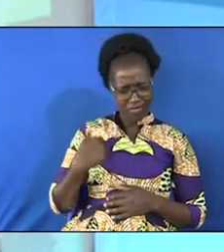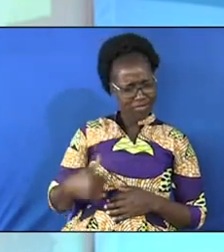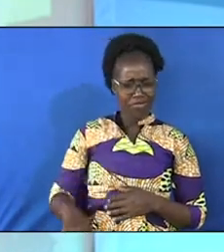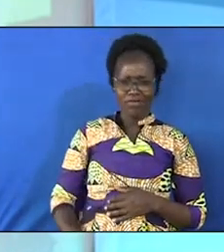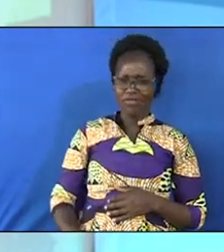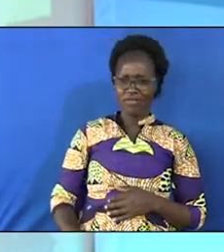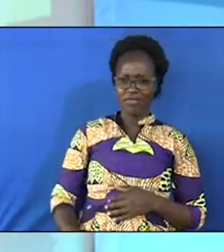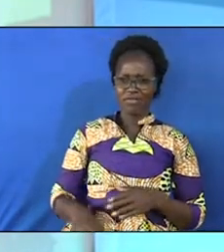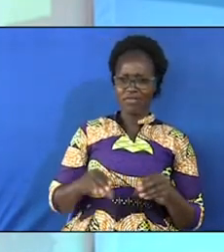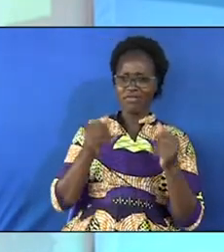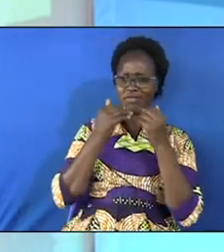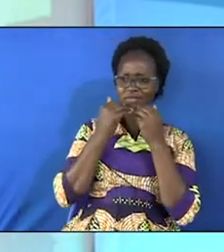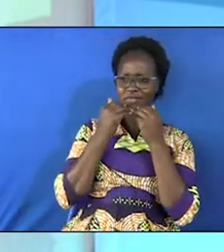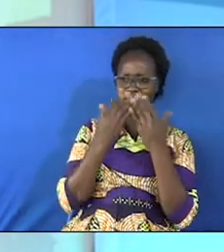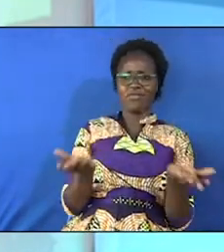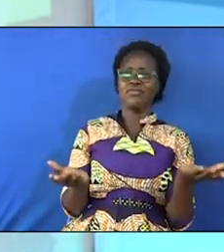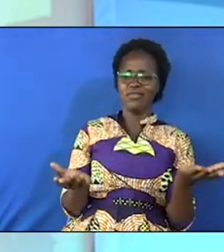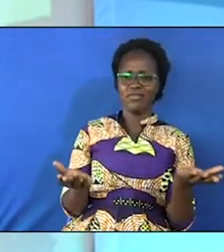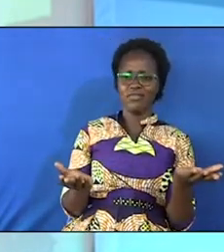I'm not qualified